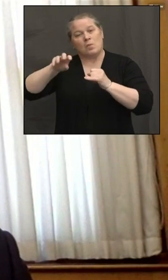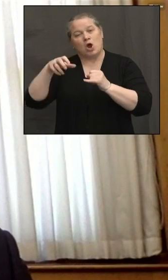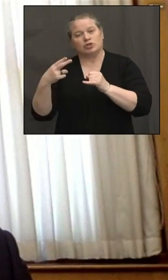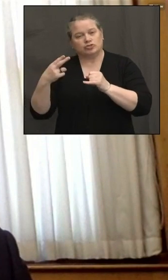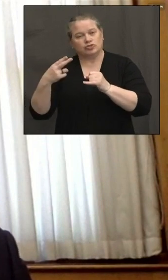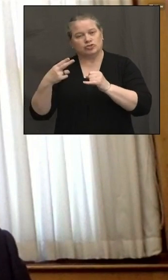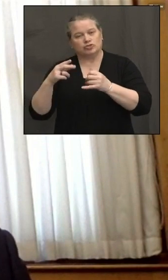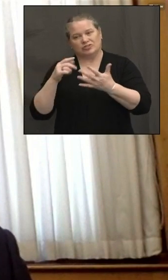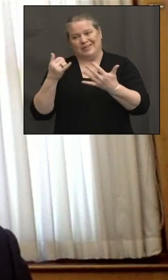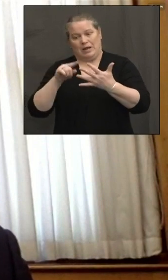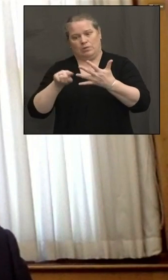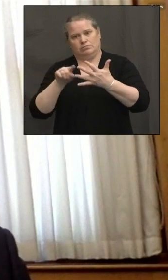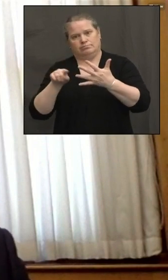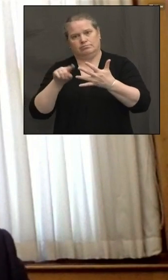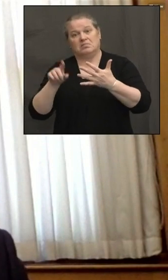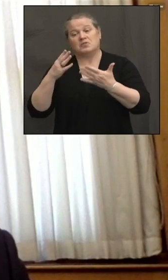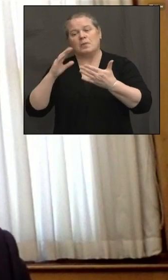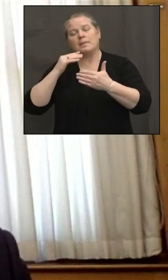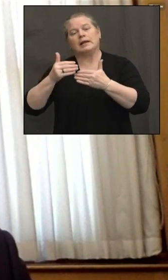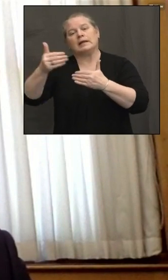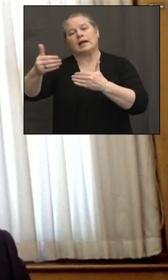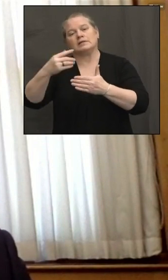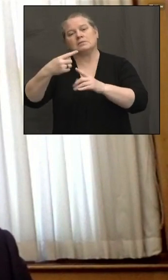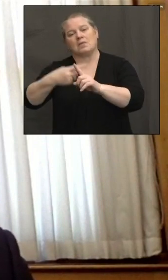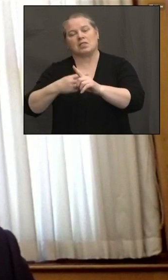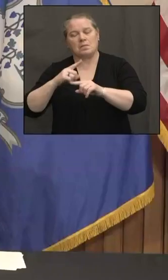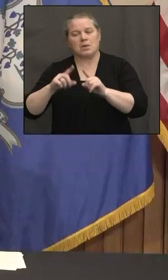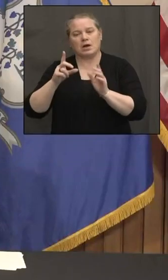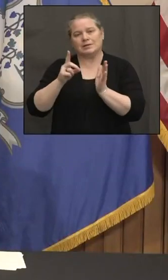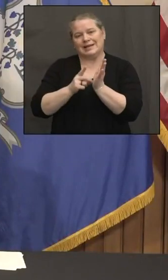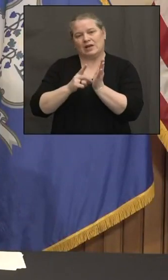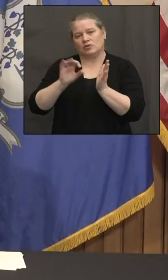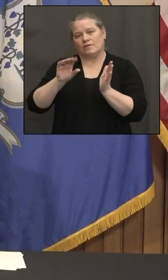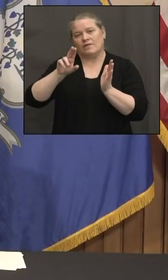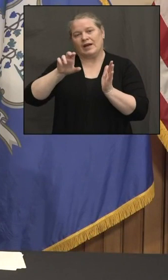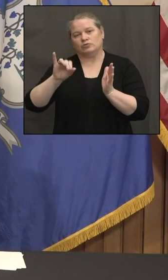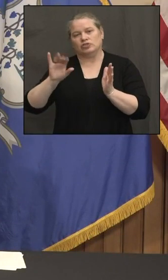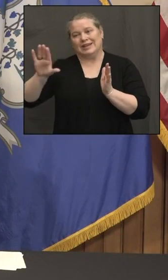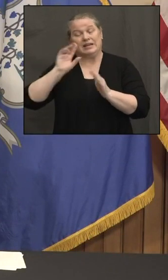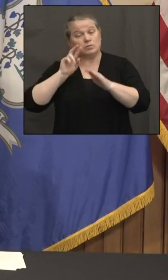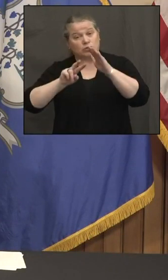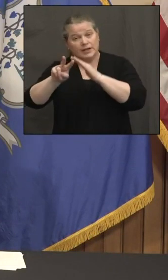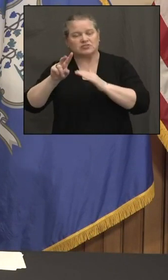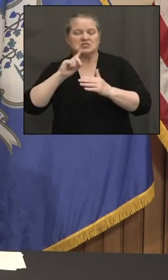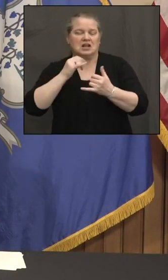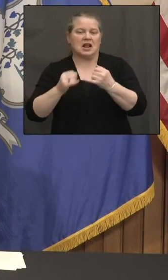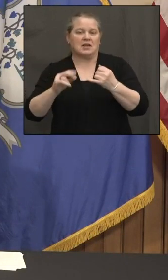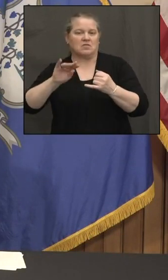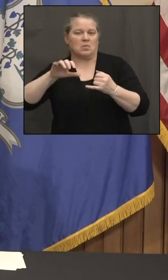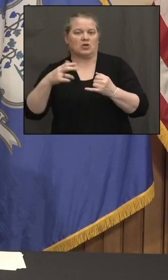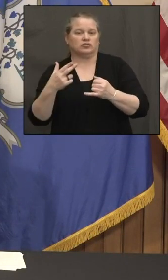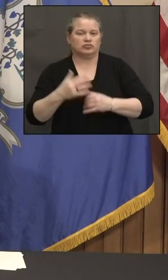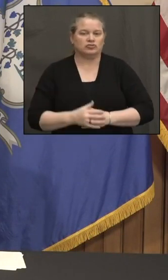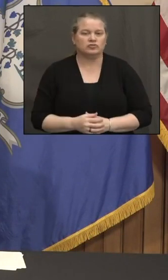think Dr. Fauci's prediction a couple months ago was end of March. Okay. Thank you. The Connecticut Mirror.